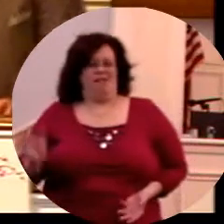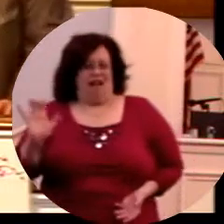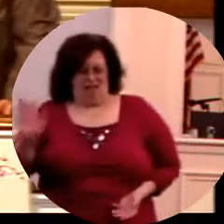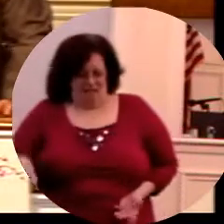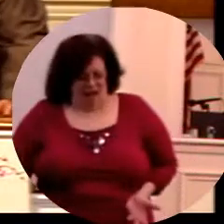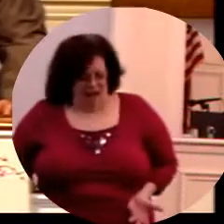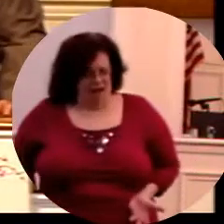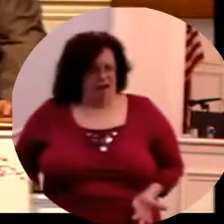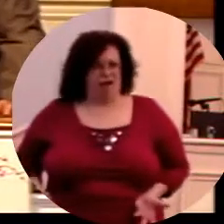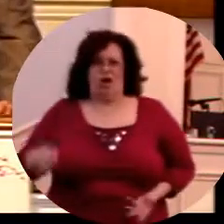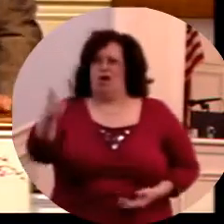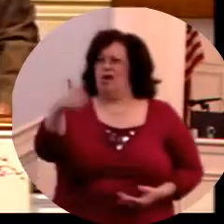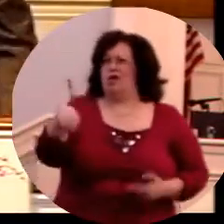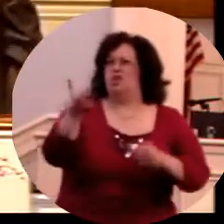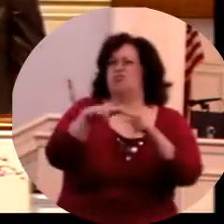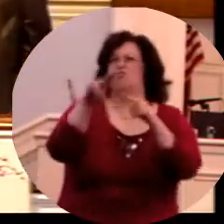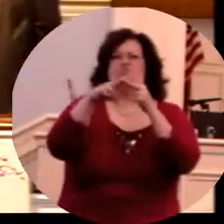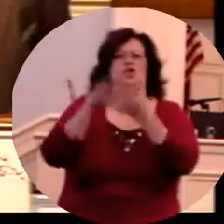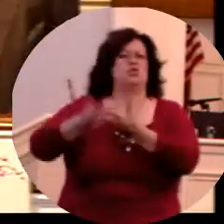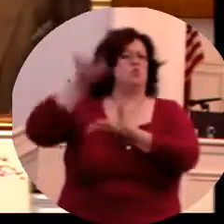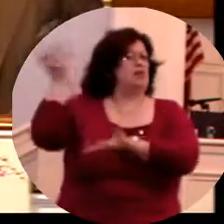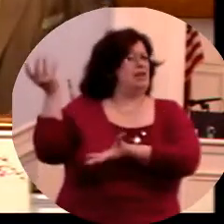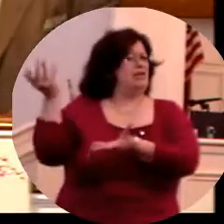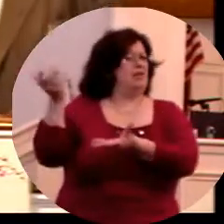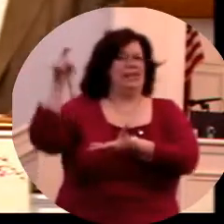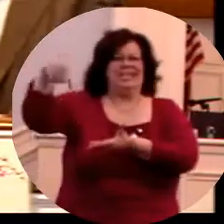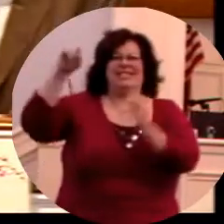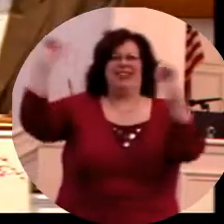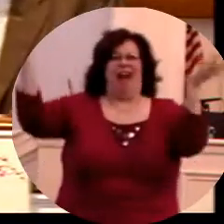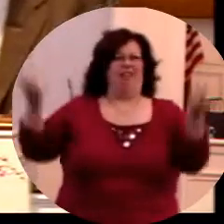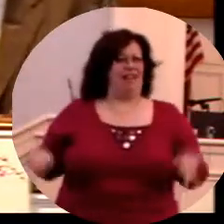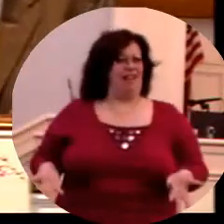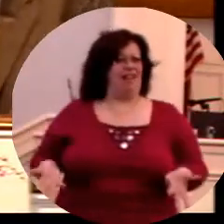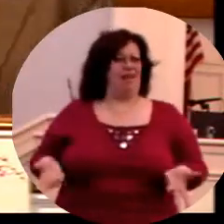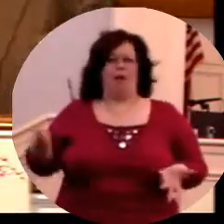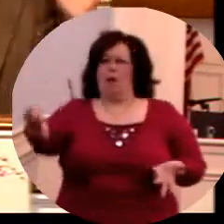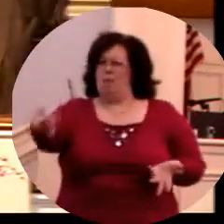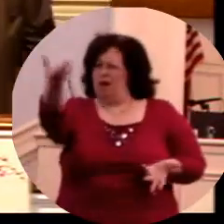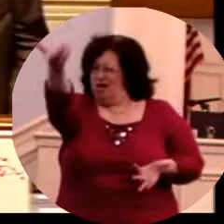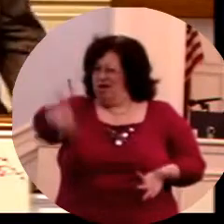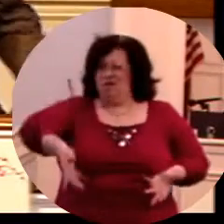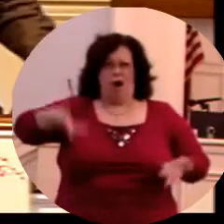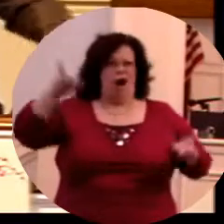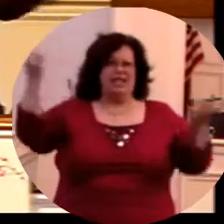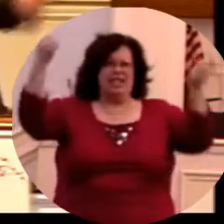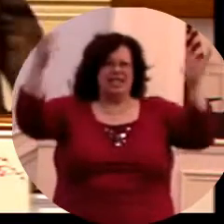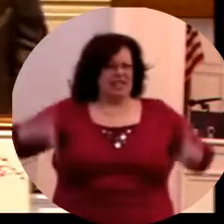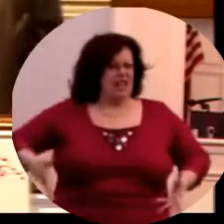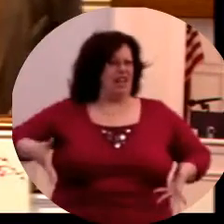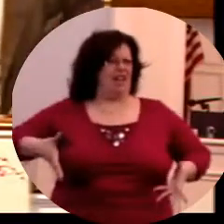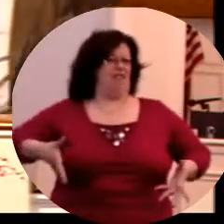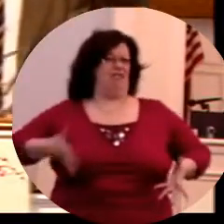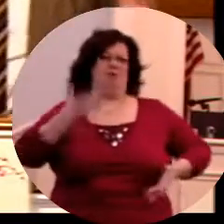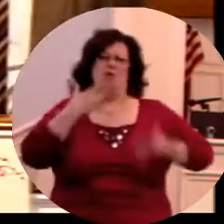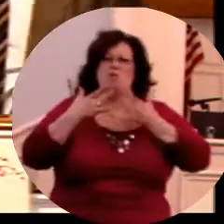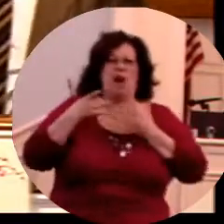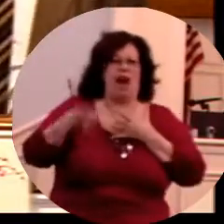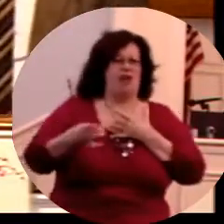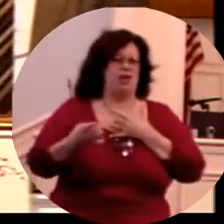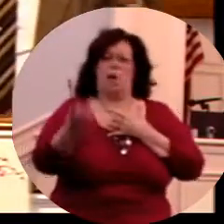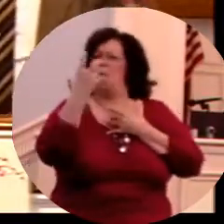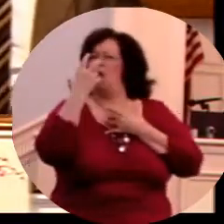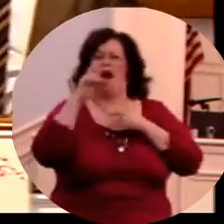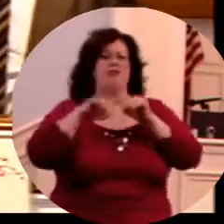and increased with goods, and have need of nothing, and knoweth not that thou art wretched, and miserable, and